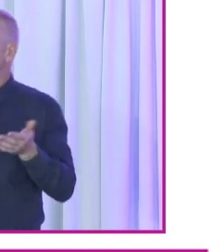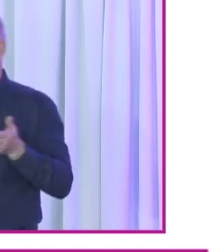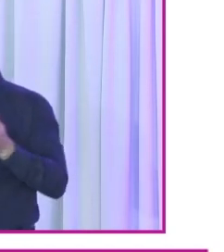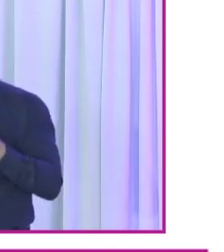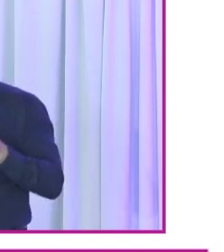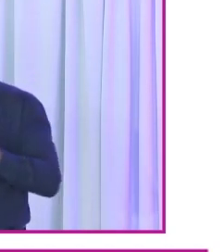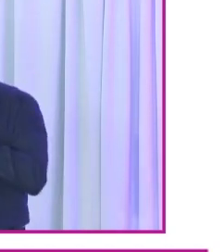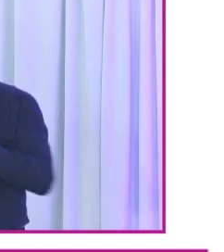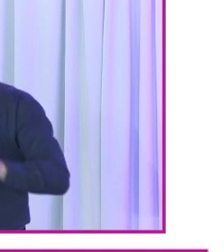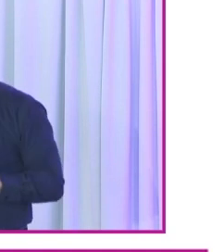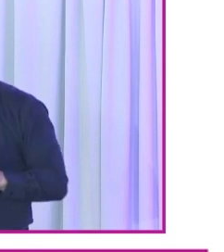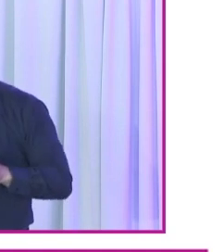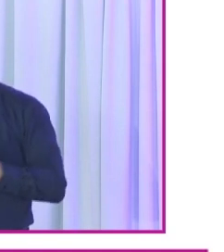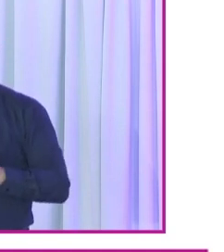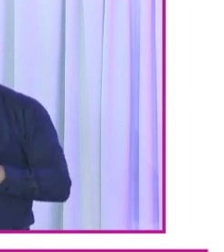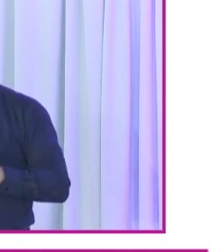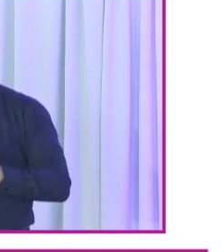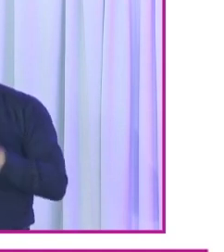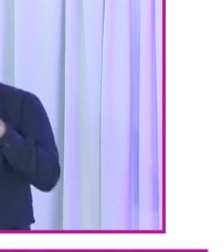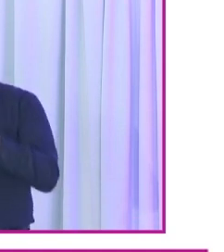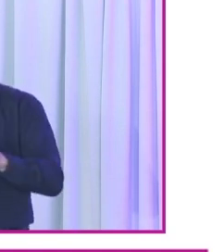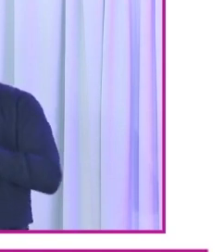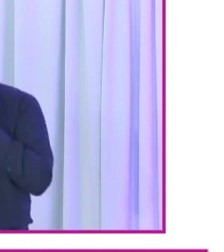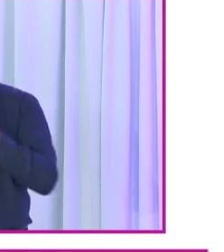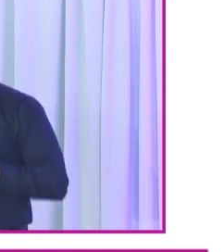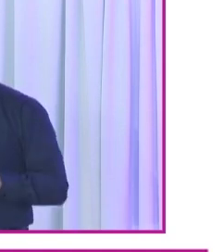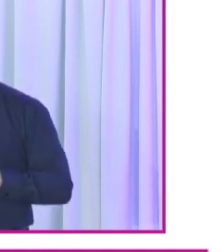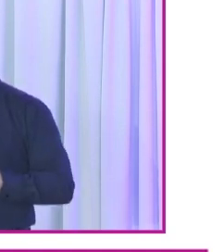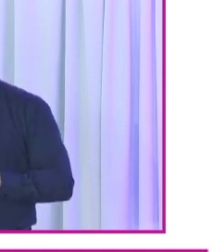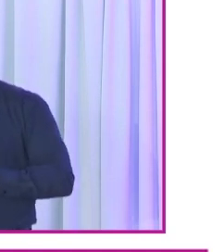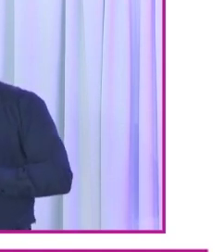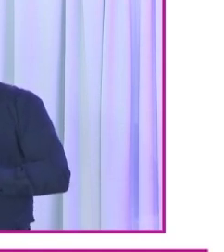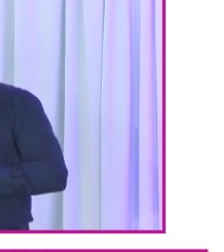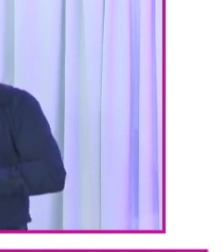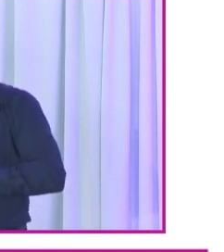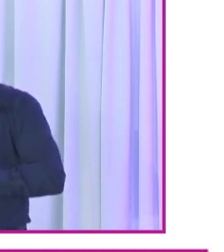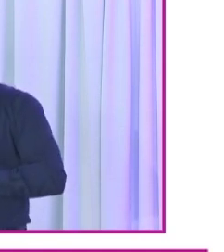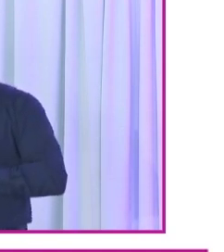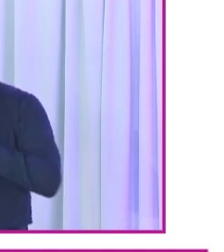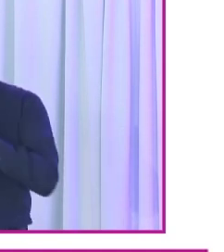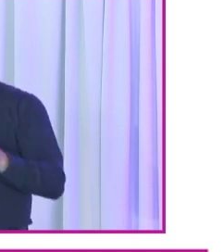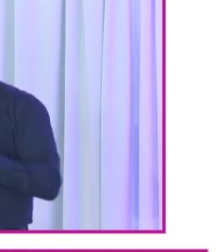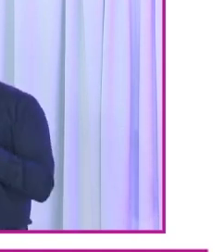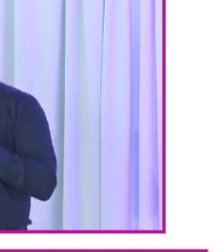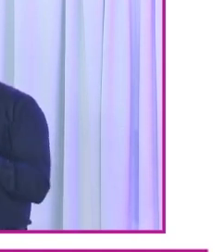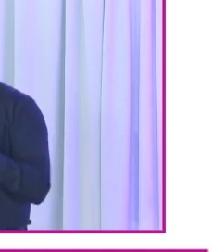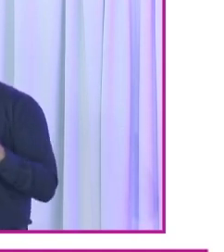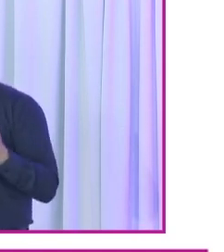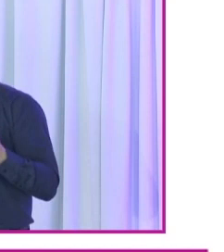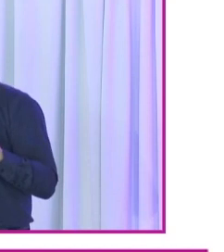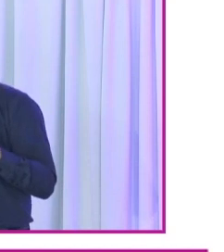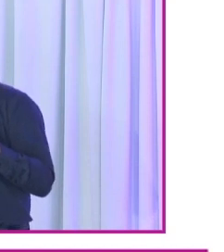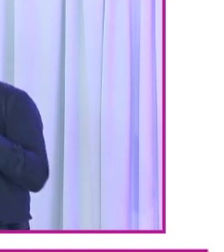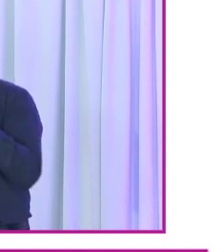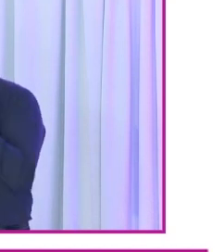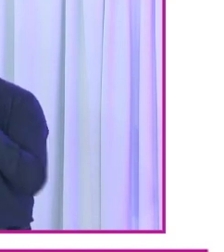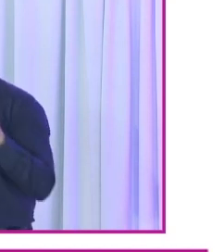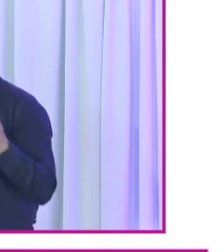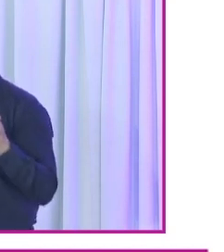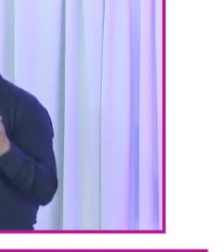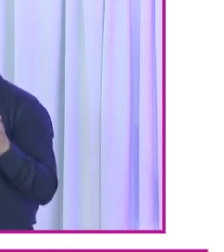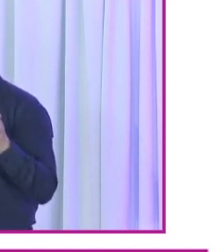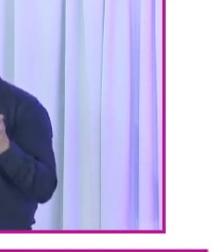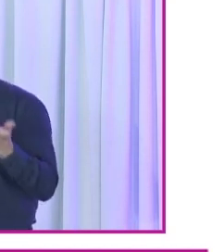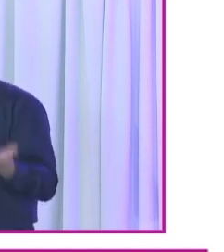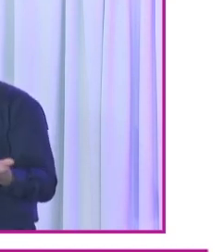The survey came about as a result of my own voting experiences, where I myself actually